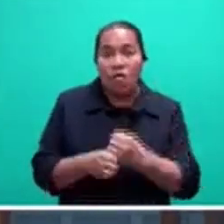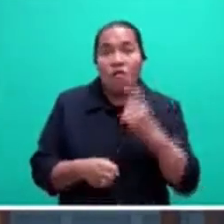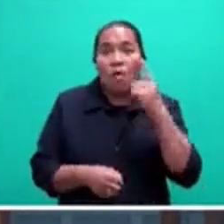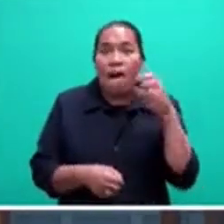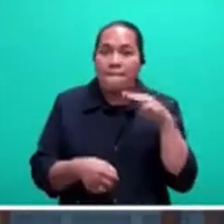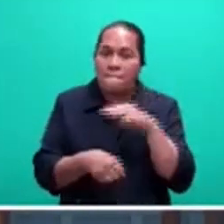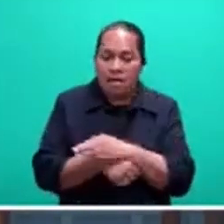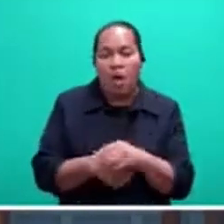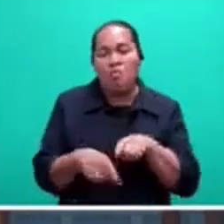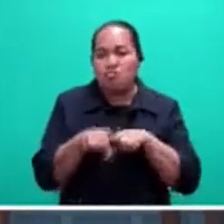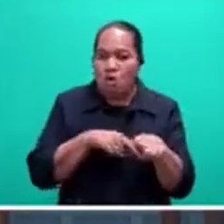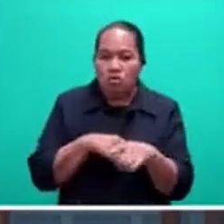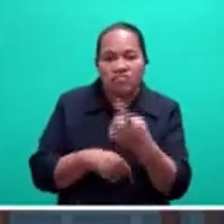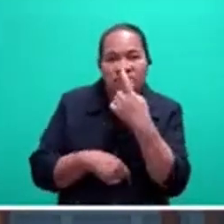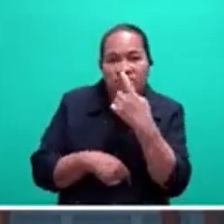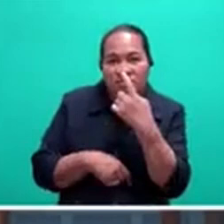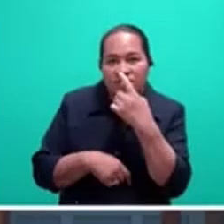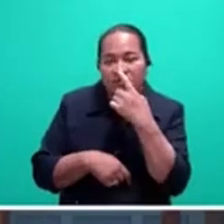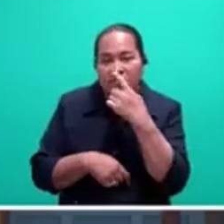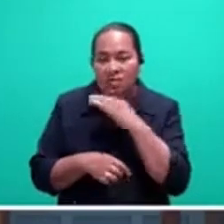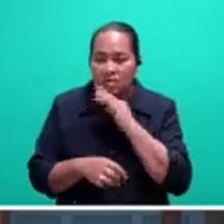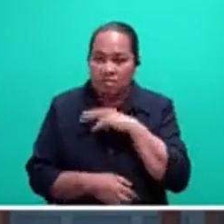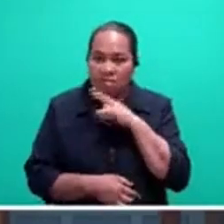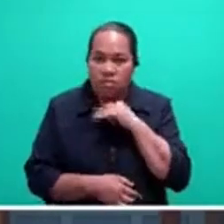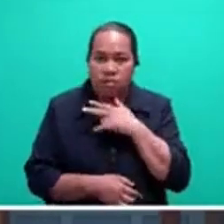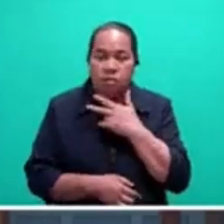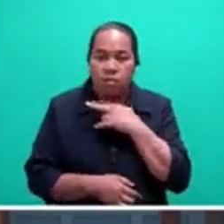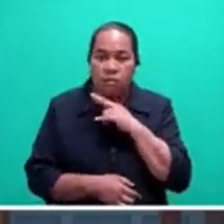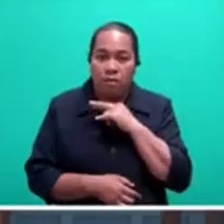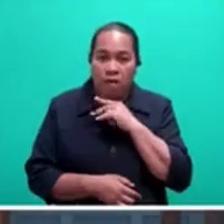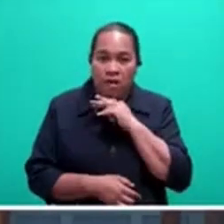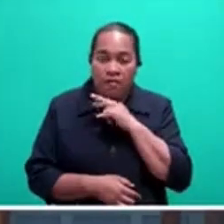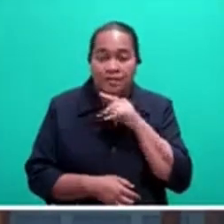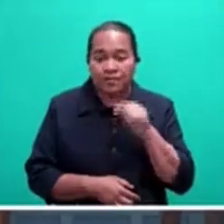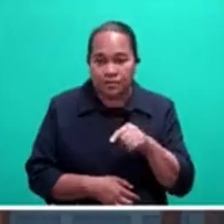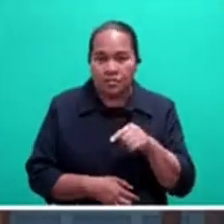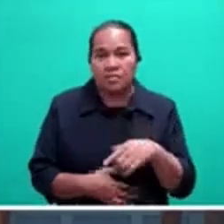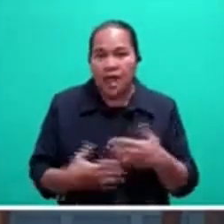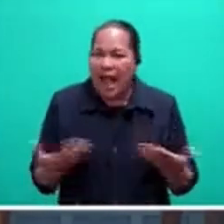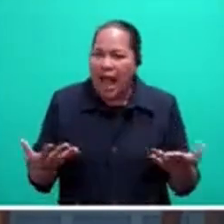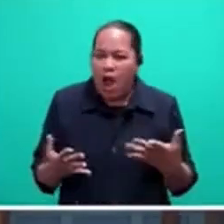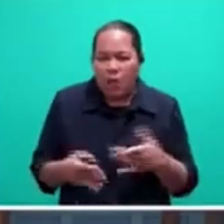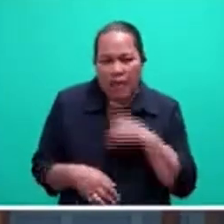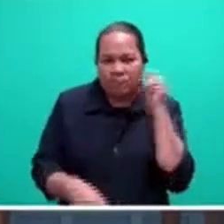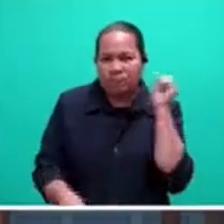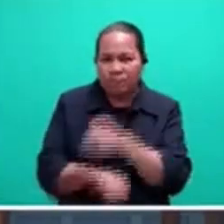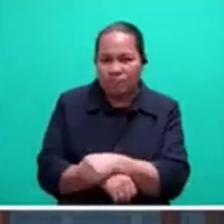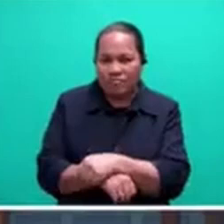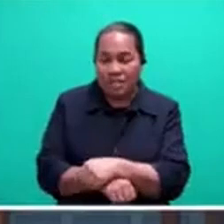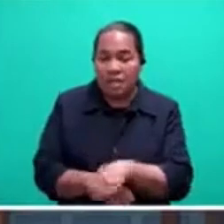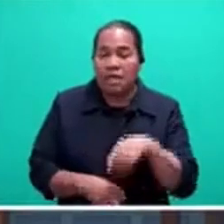Mr. Speaker, sir, effectively tackling these social ills requires a